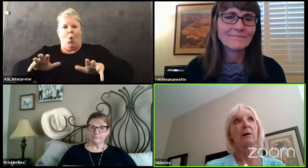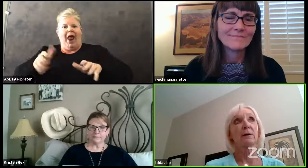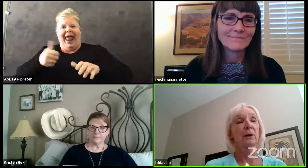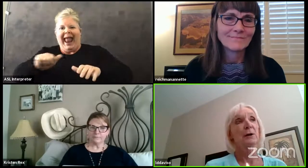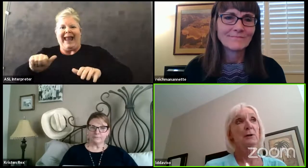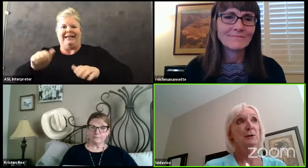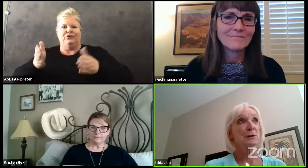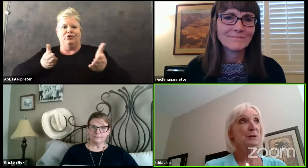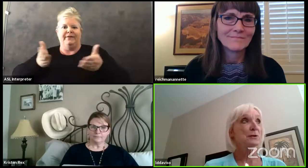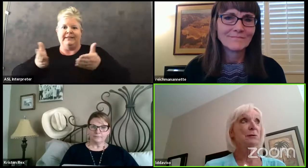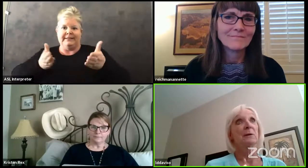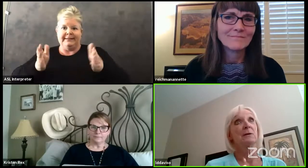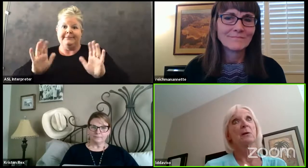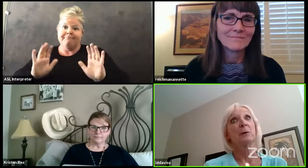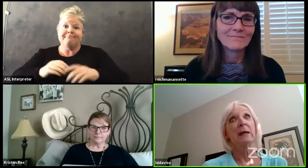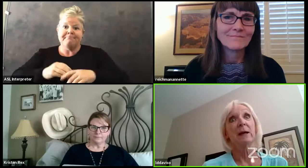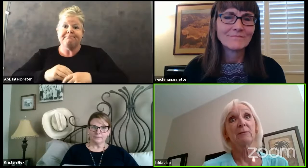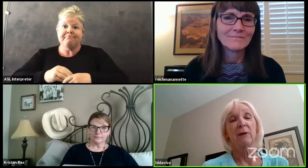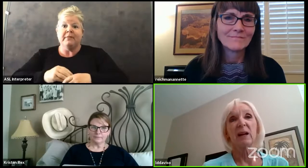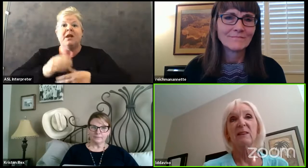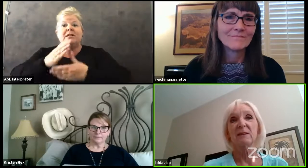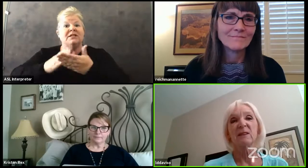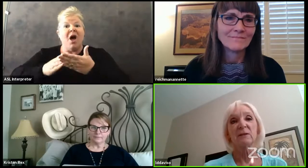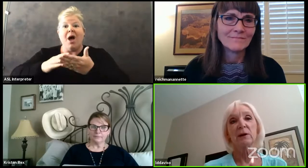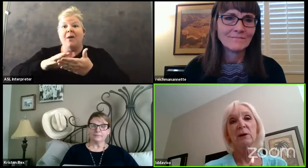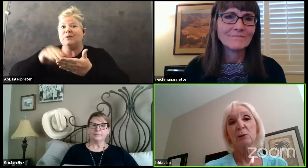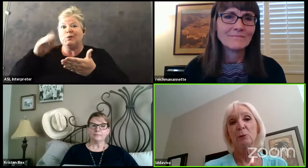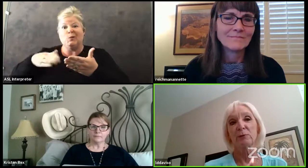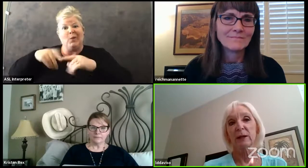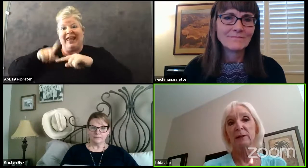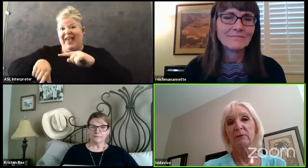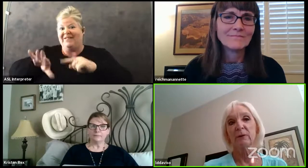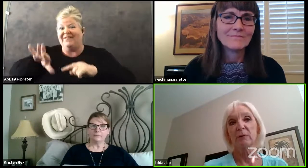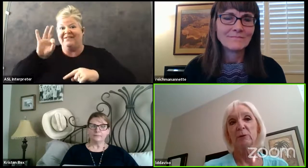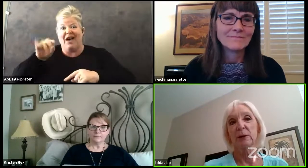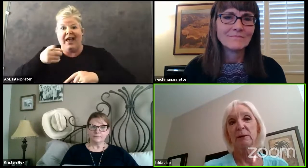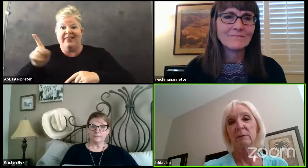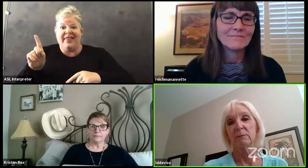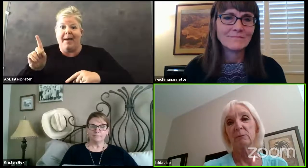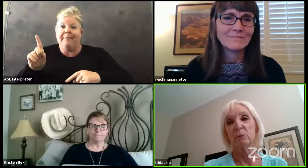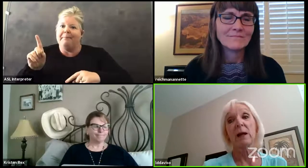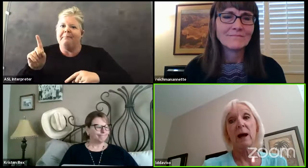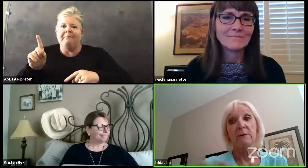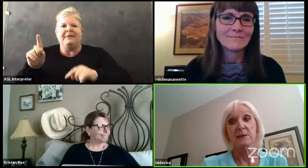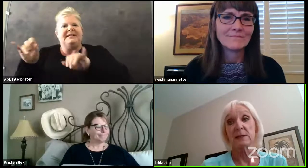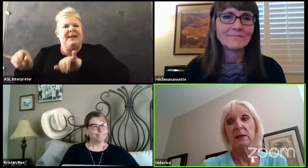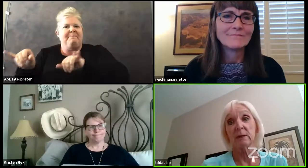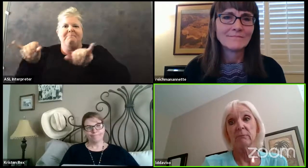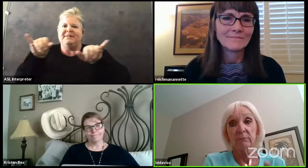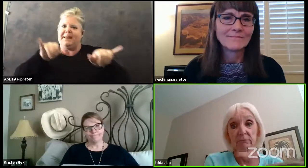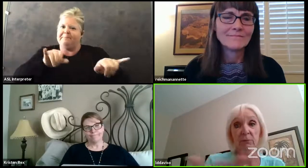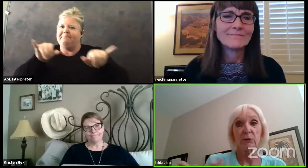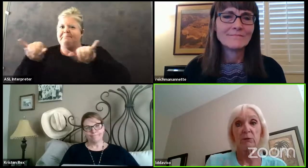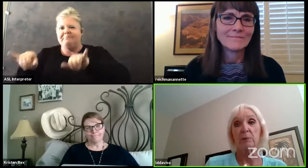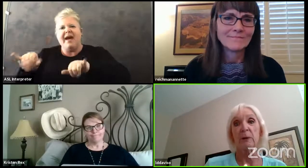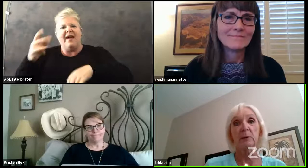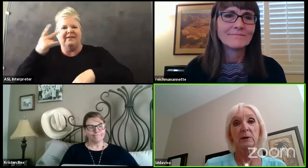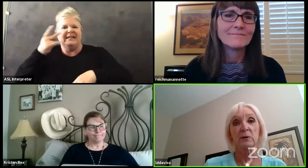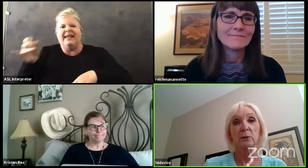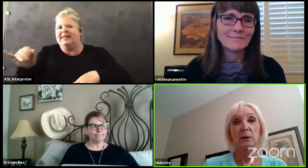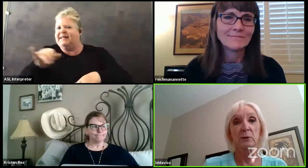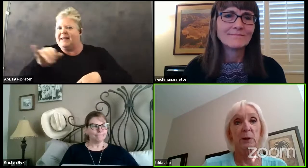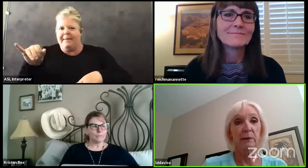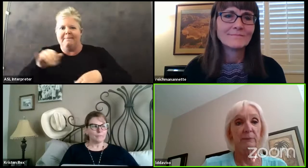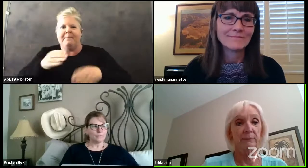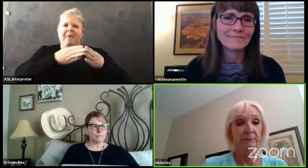are students that we can't find. This is very reflective of what, what I've seen through the